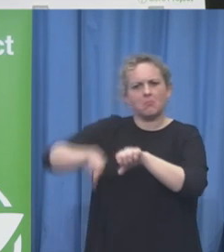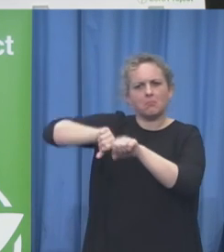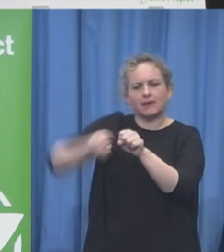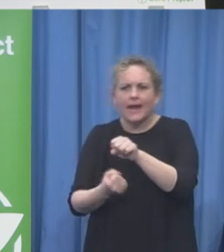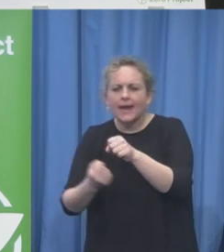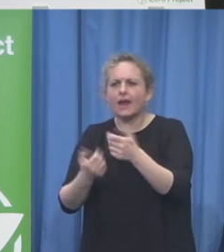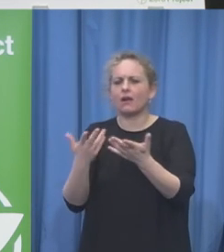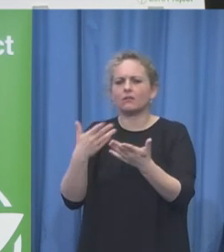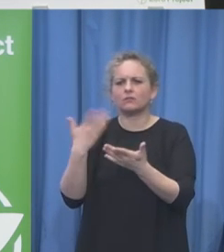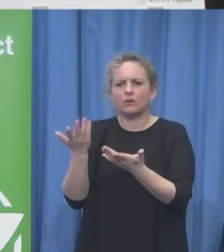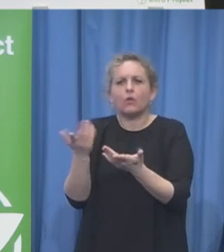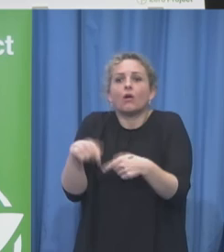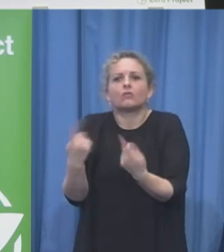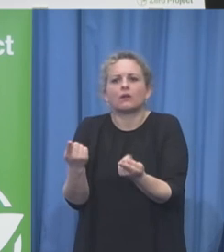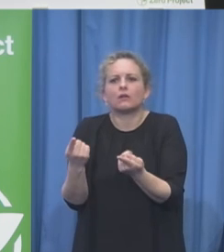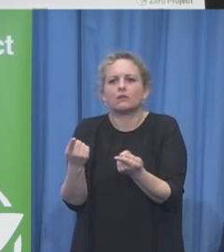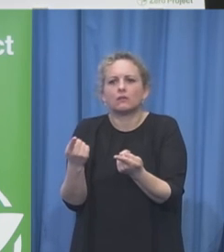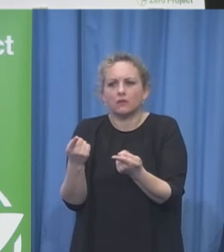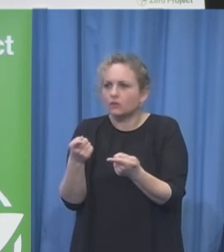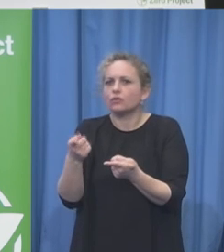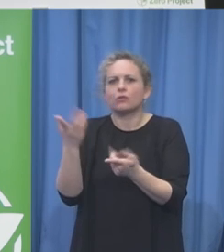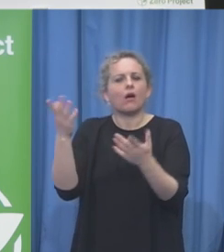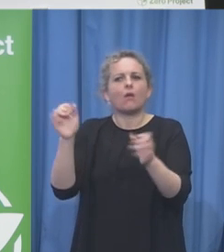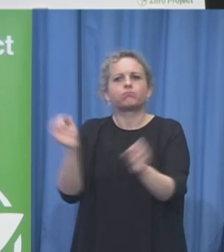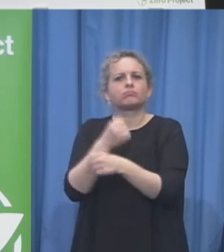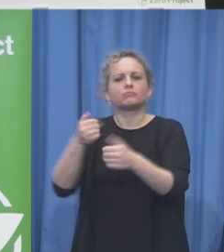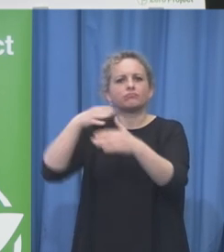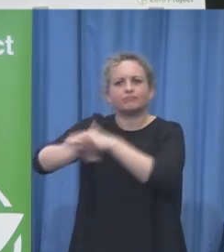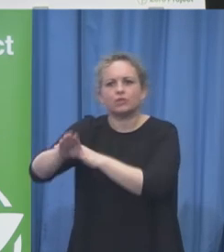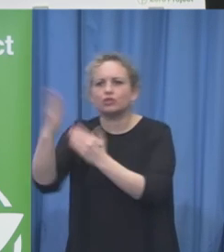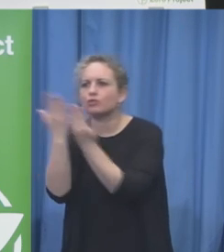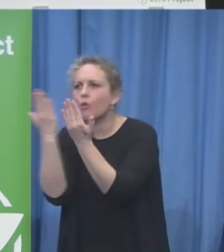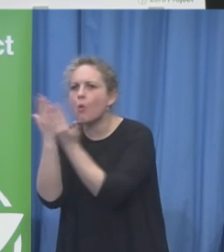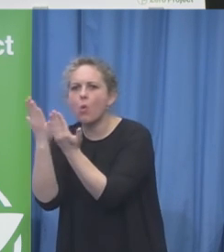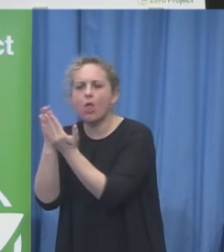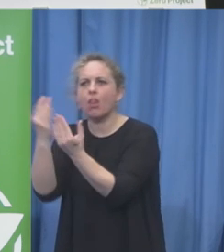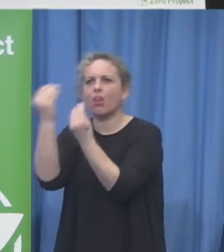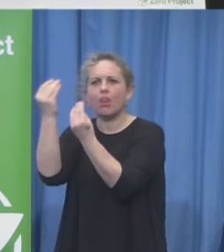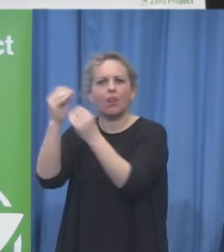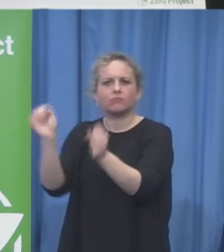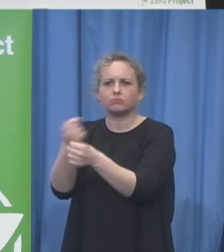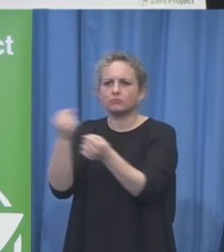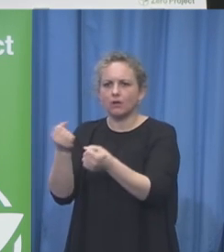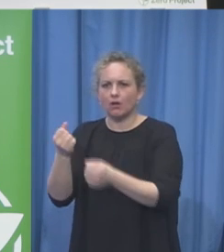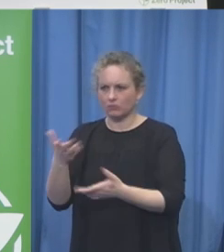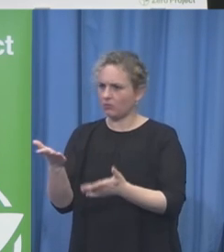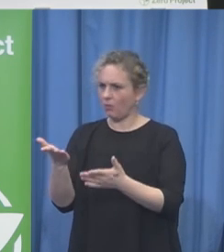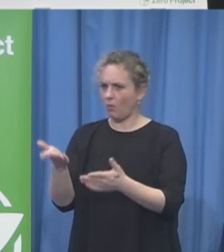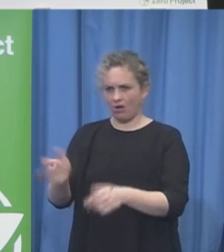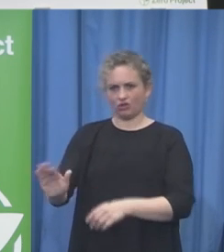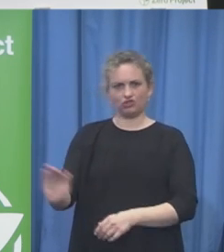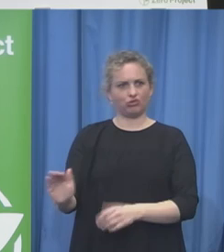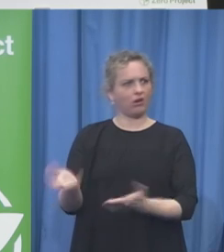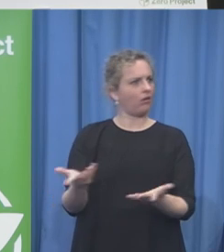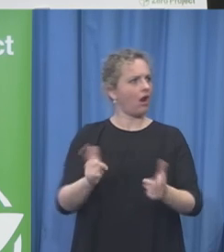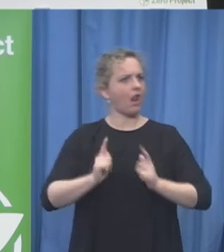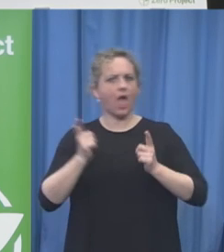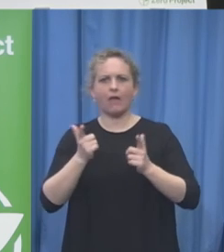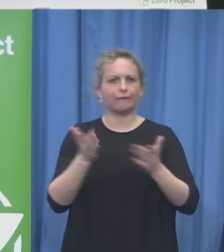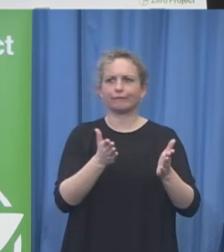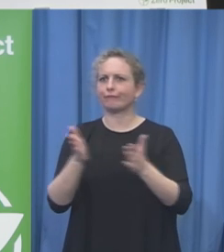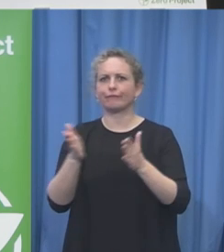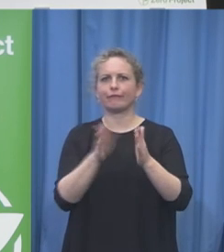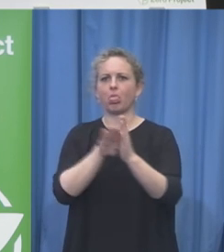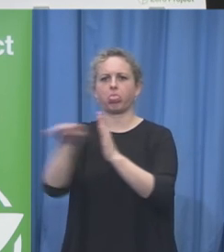and essentially his life is gone. What can we learn from this? I learned that we have to support